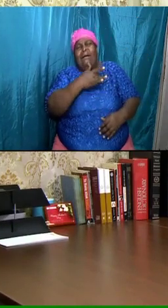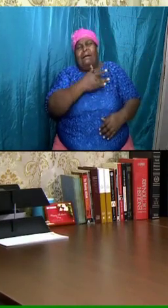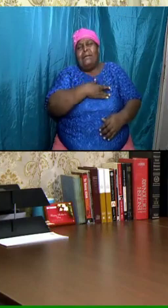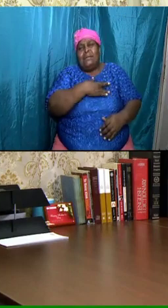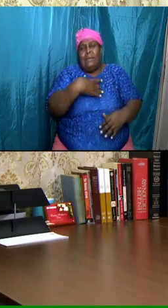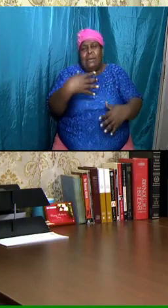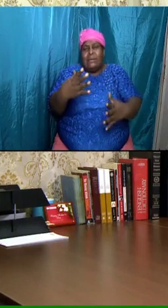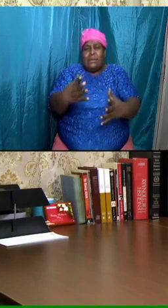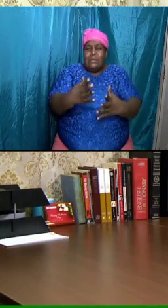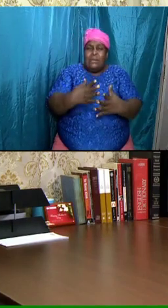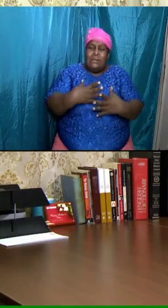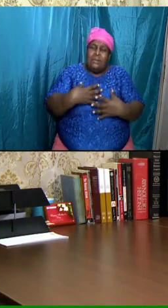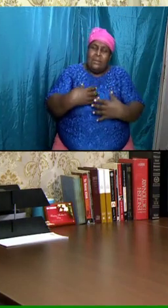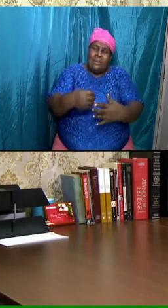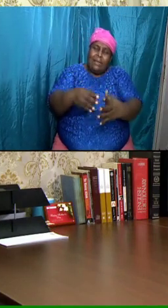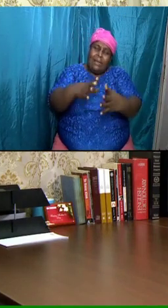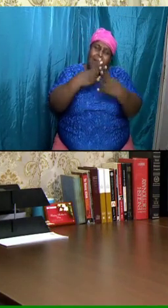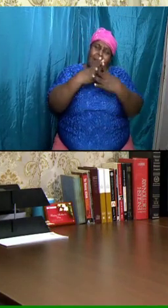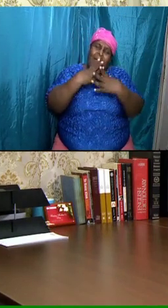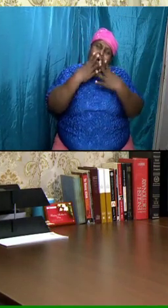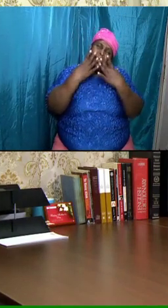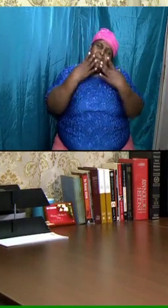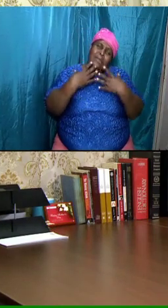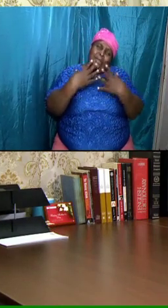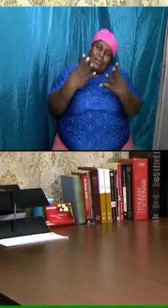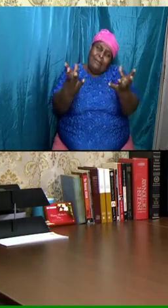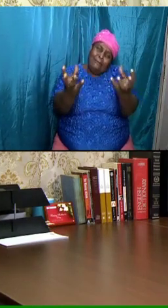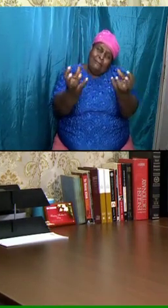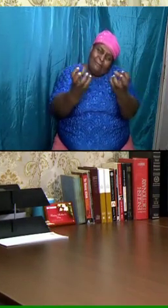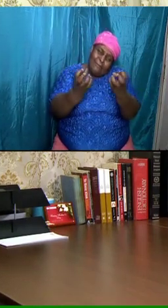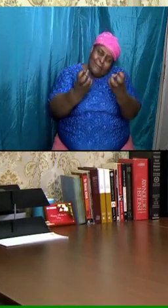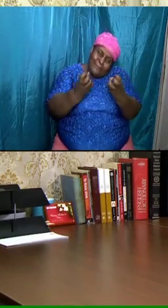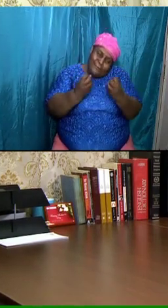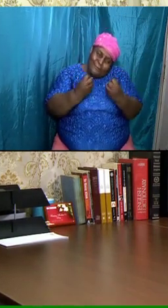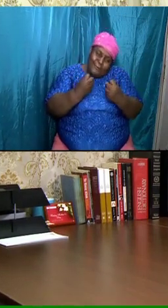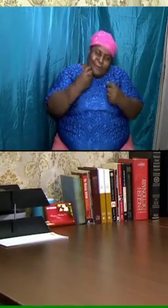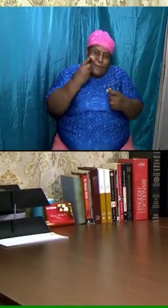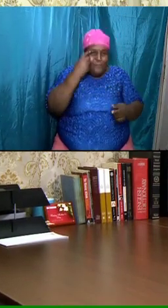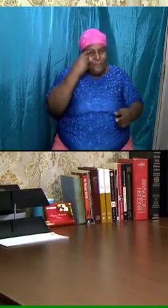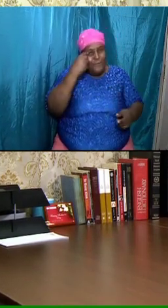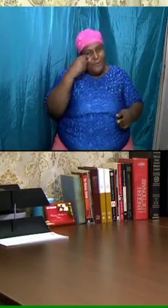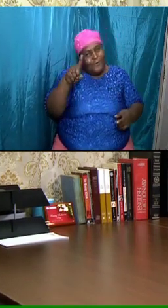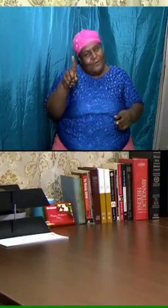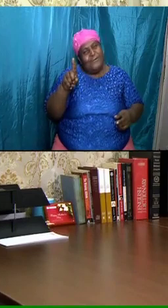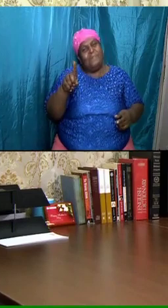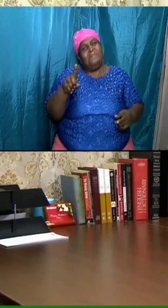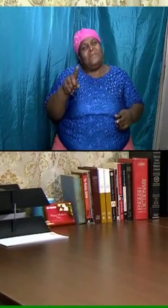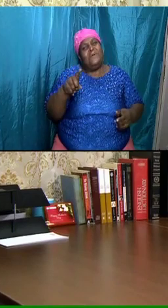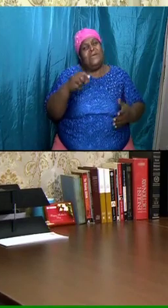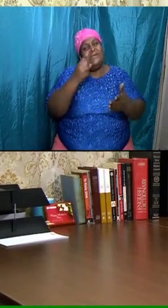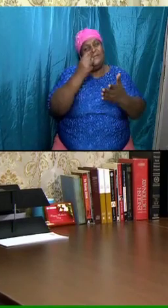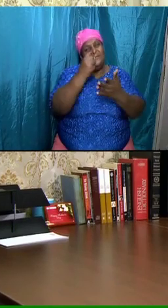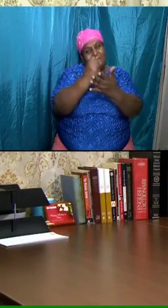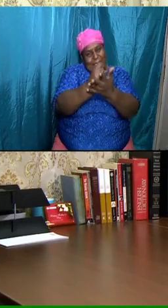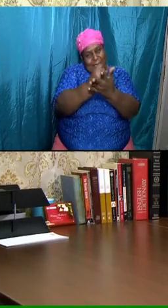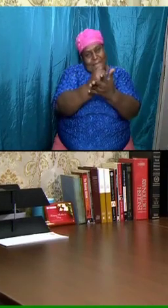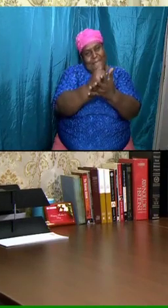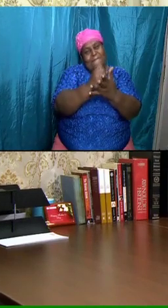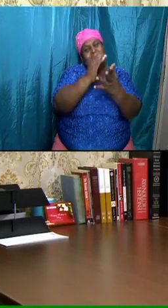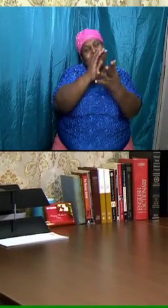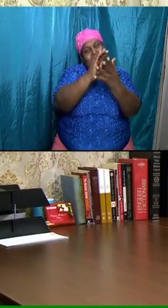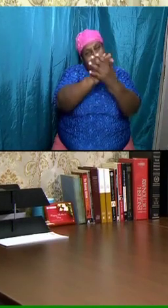is going to come and we will seal that marriage at